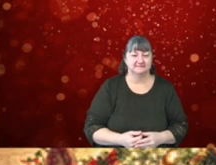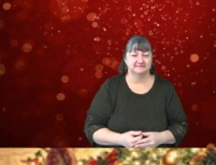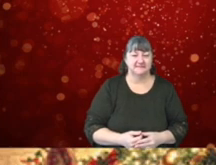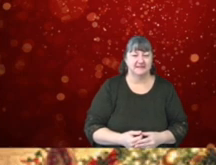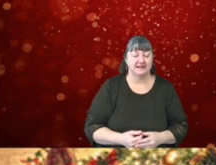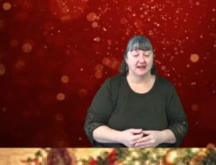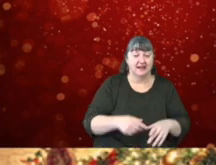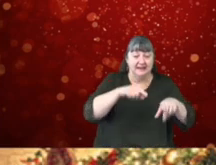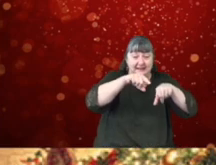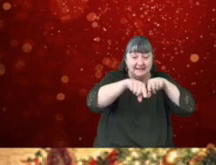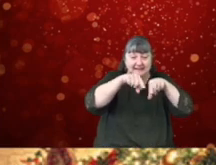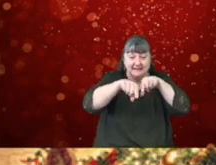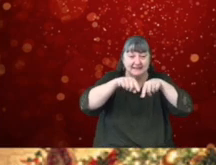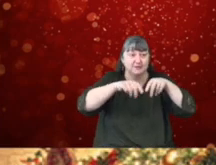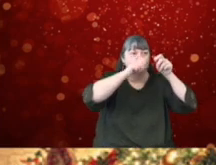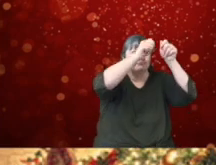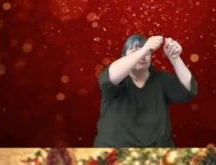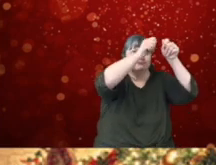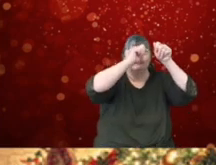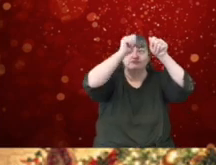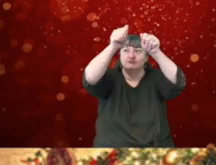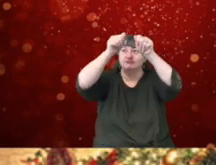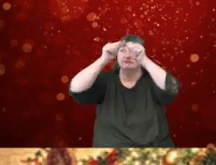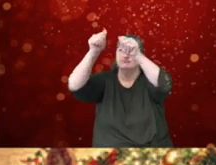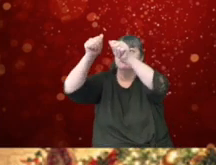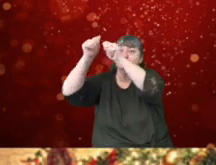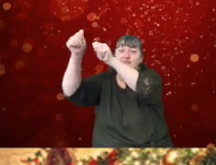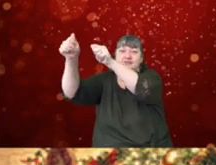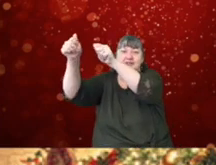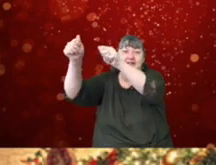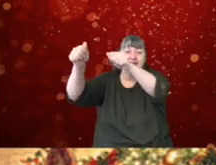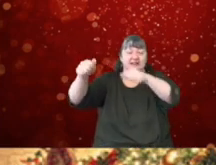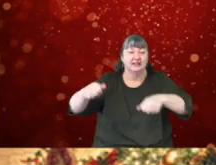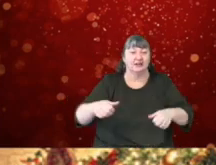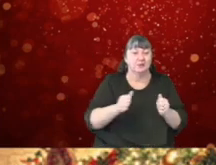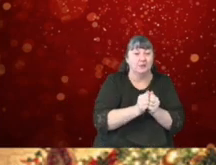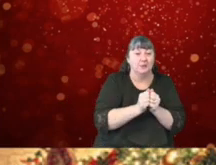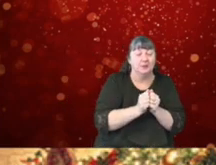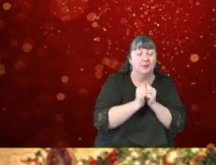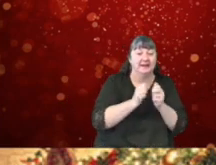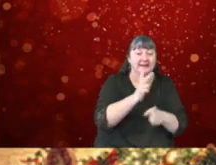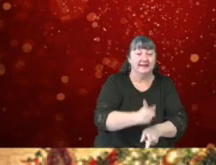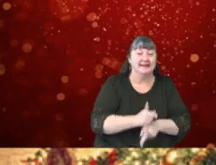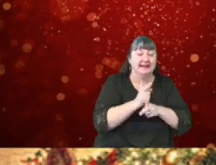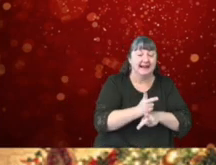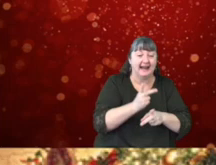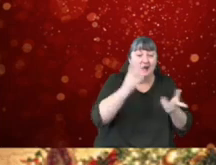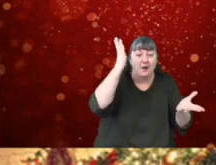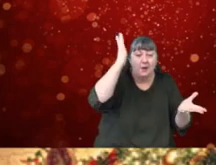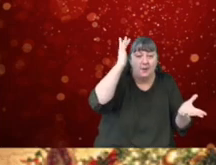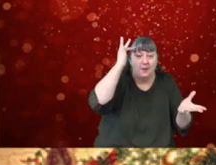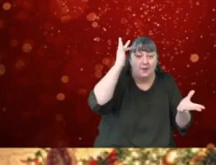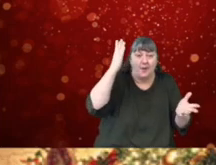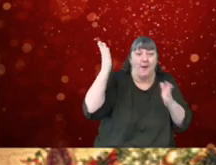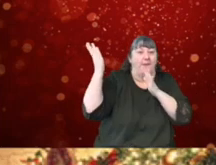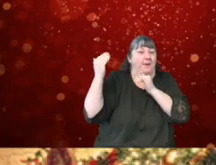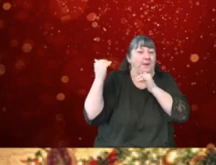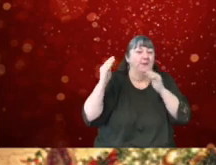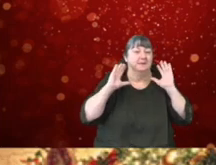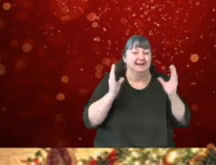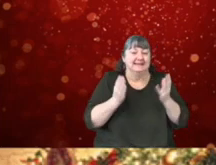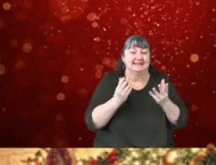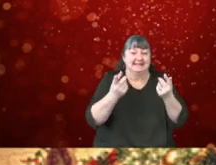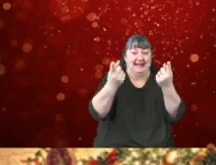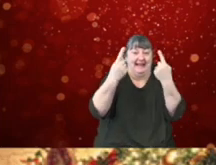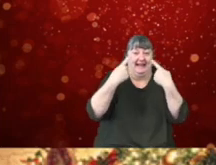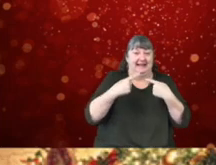The stockings were hung by the chimney with care in hopes that St. Nicholas soon would be